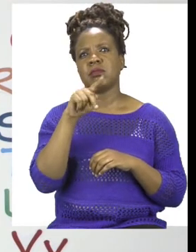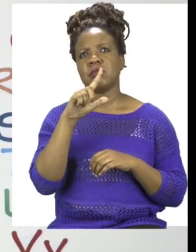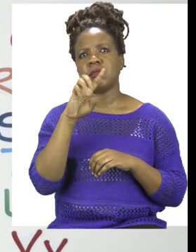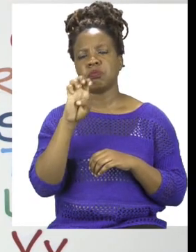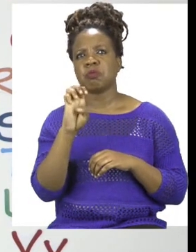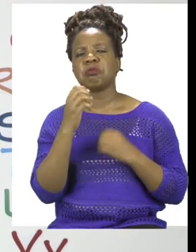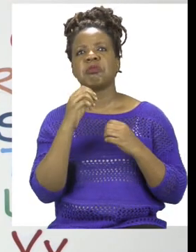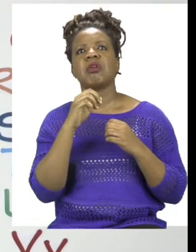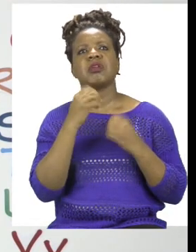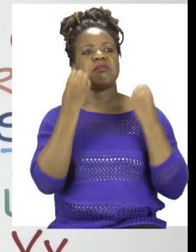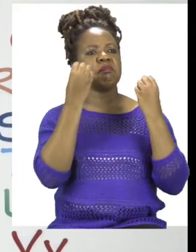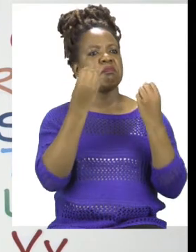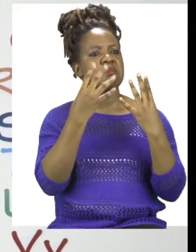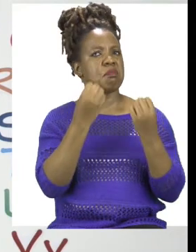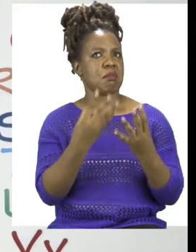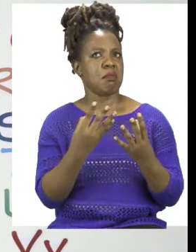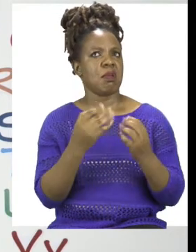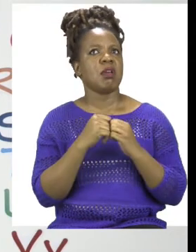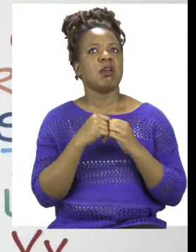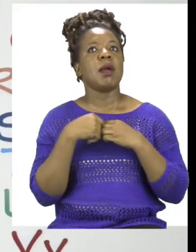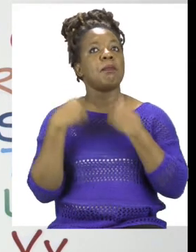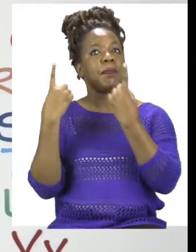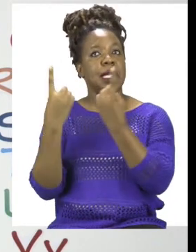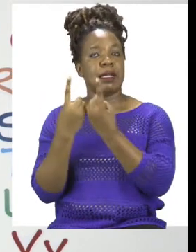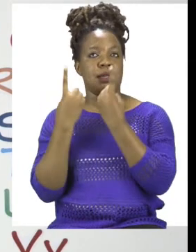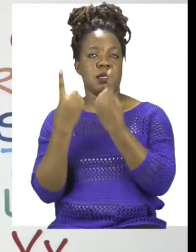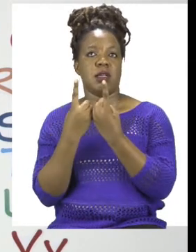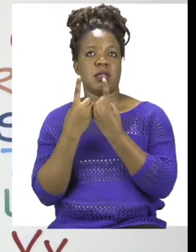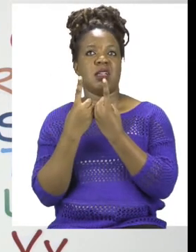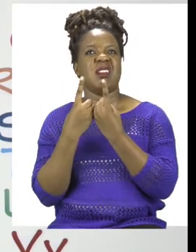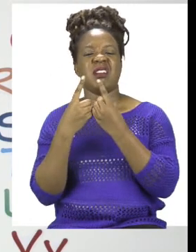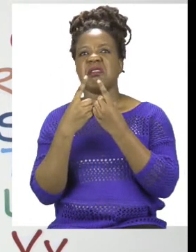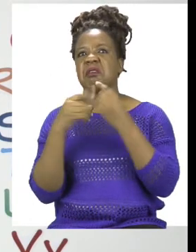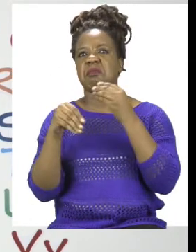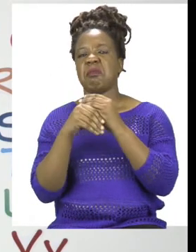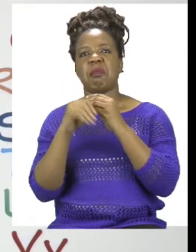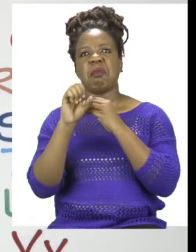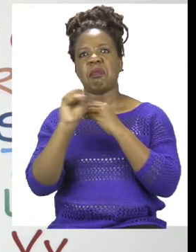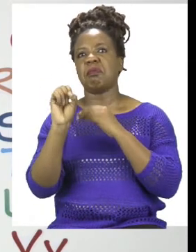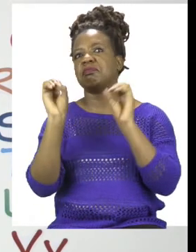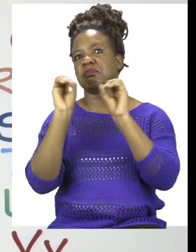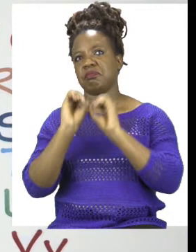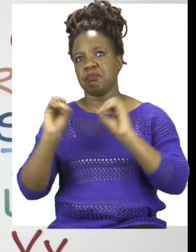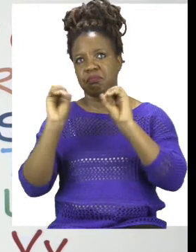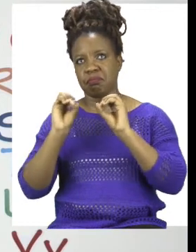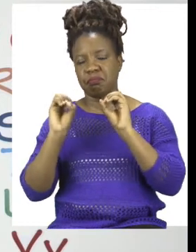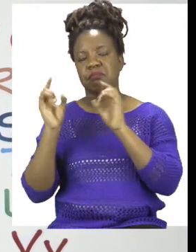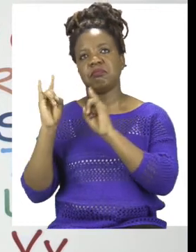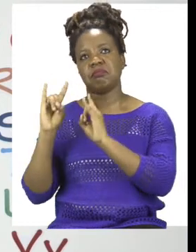So this one will have without a S. The sentence will say the people